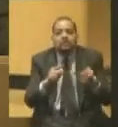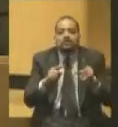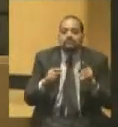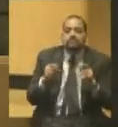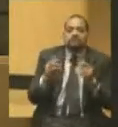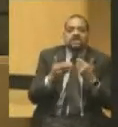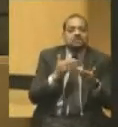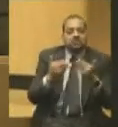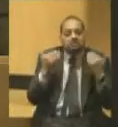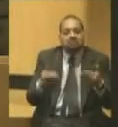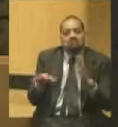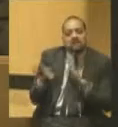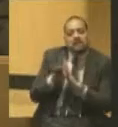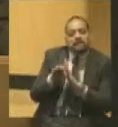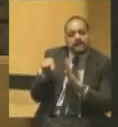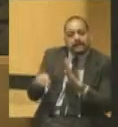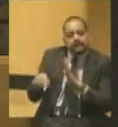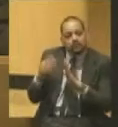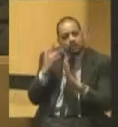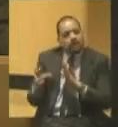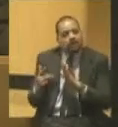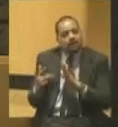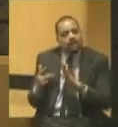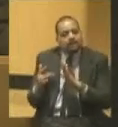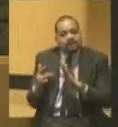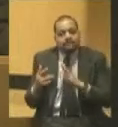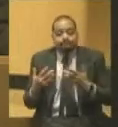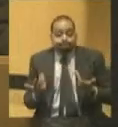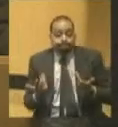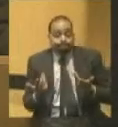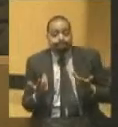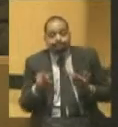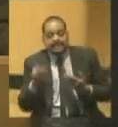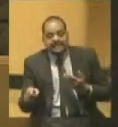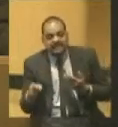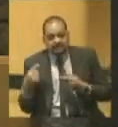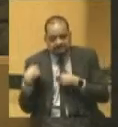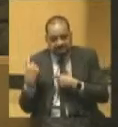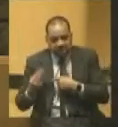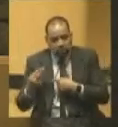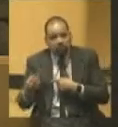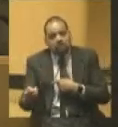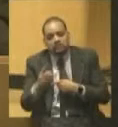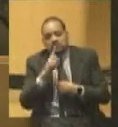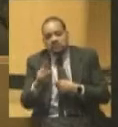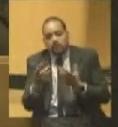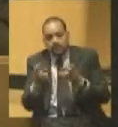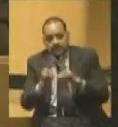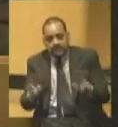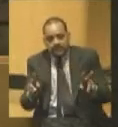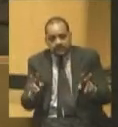He was nominated in spite of his record. And Ohio Democrats said so. George